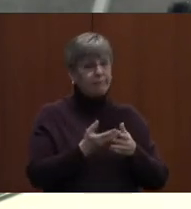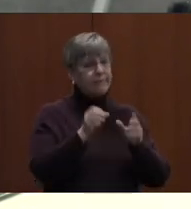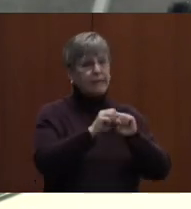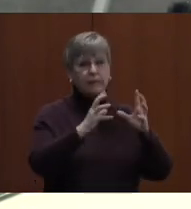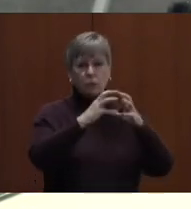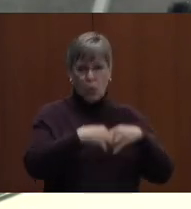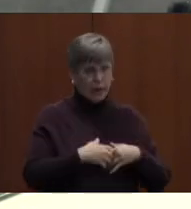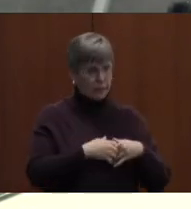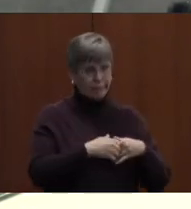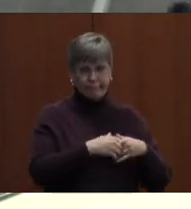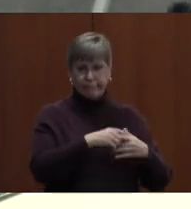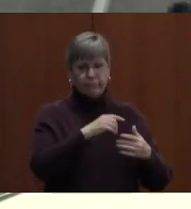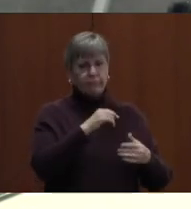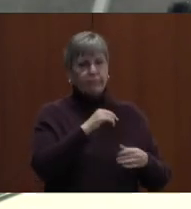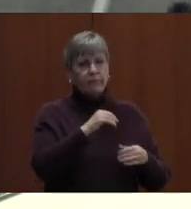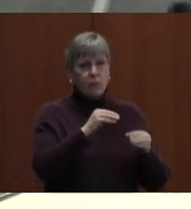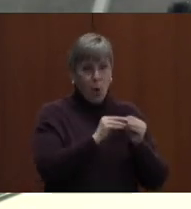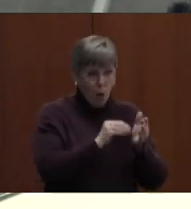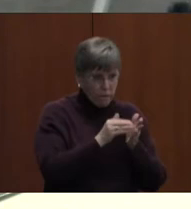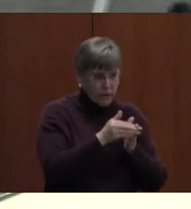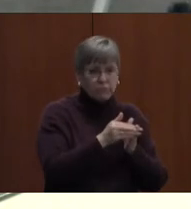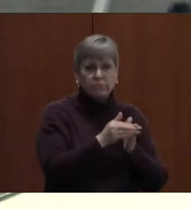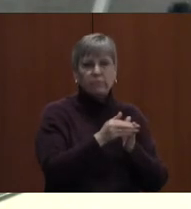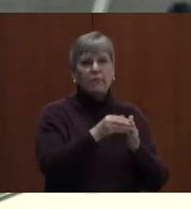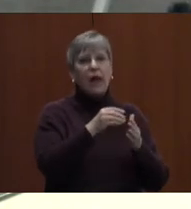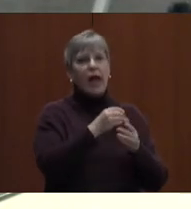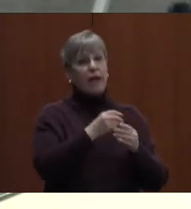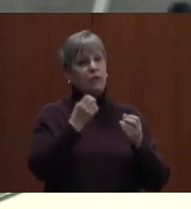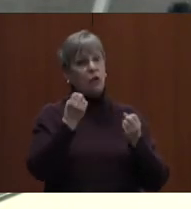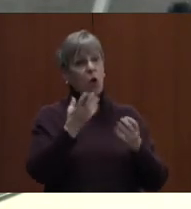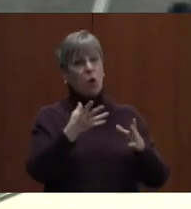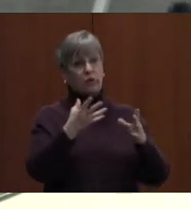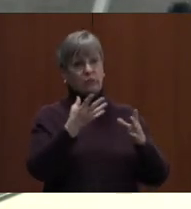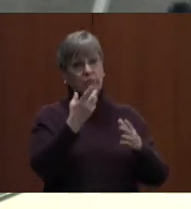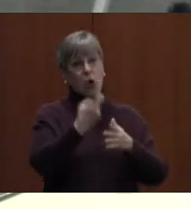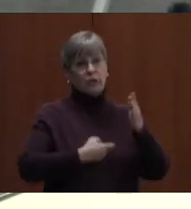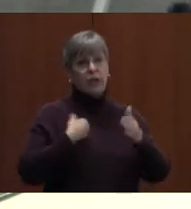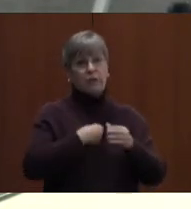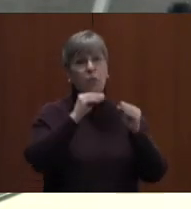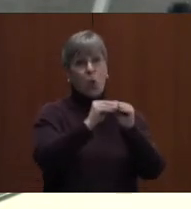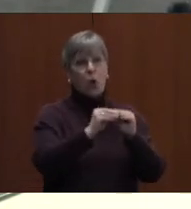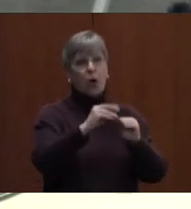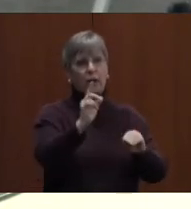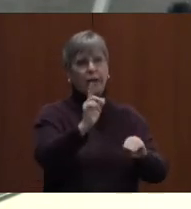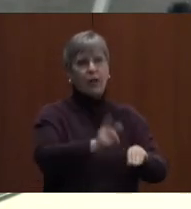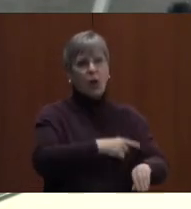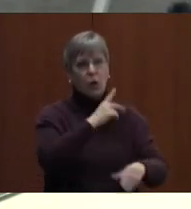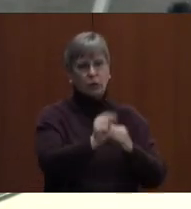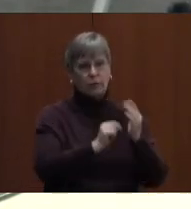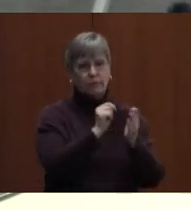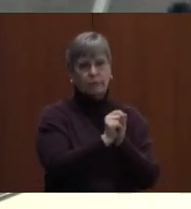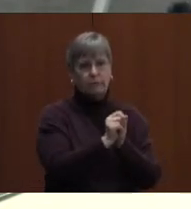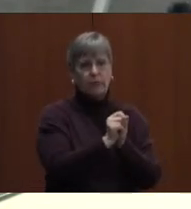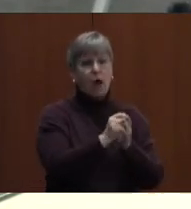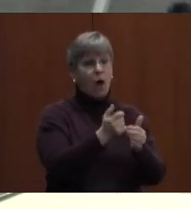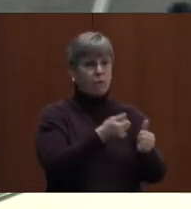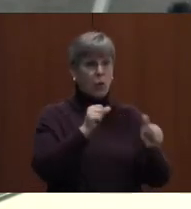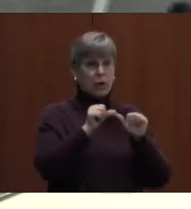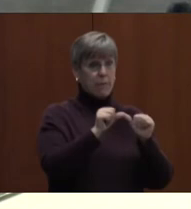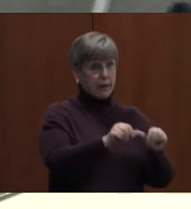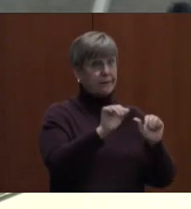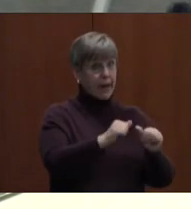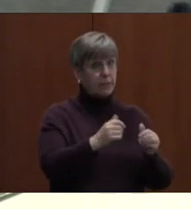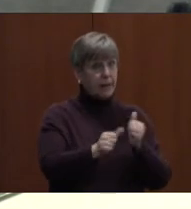unexpectedly more often and will cost more in the long run. In some instances, avoiding a maintenance can even be